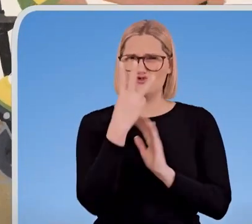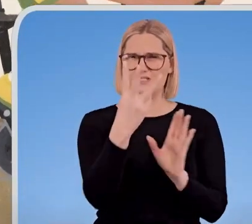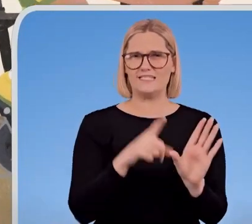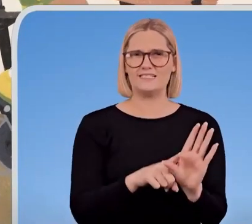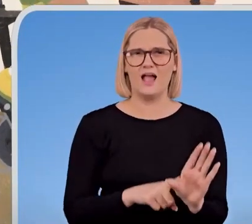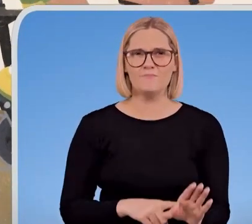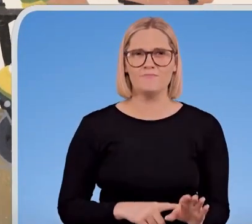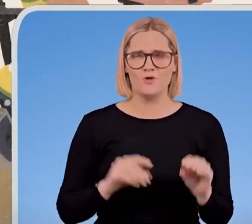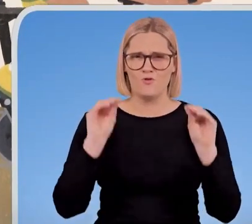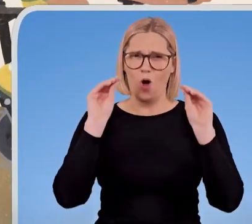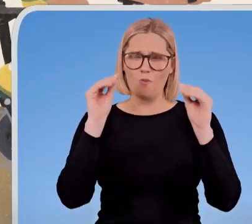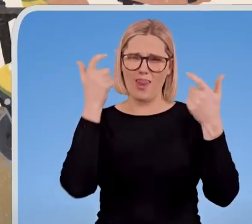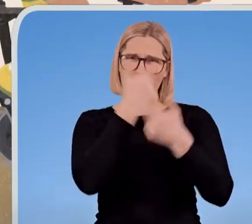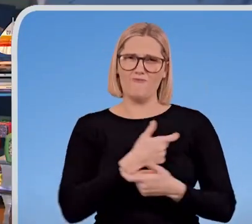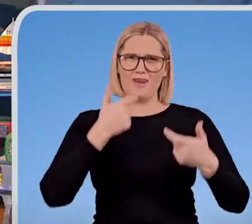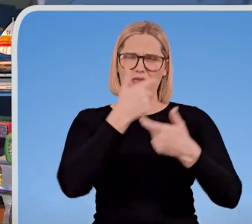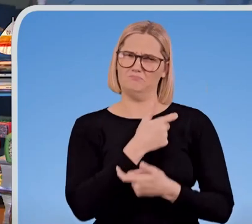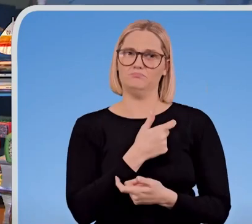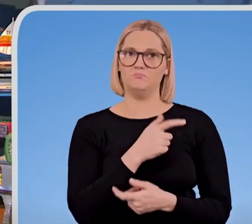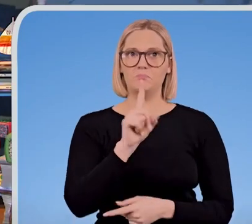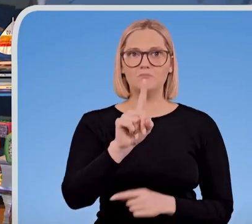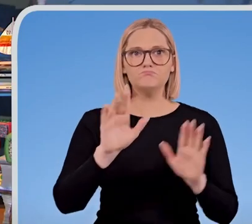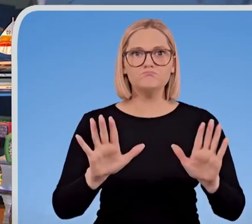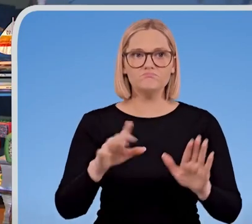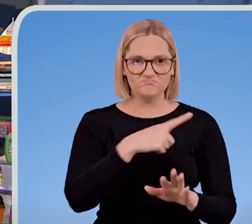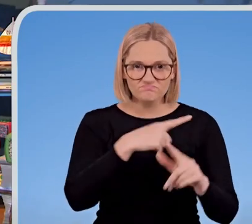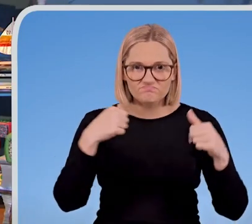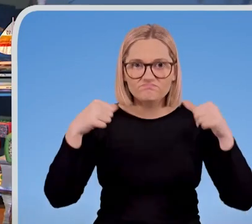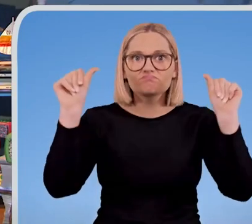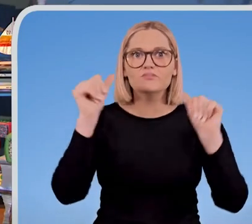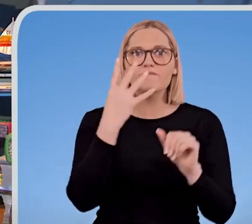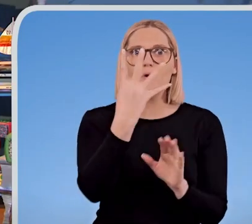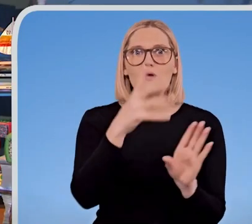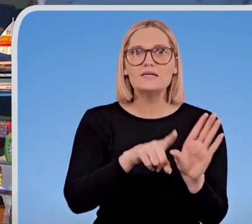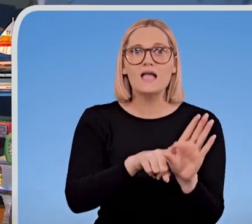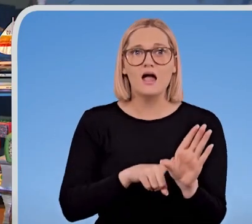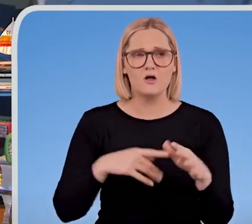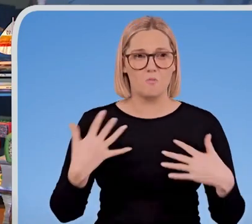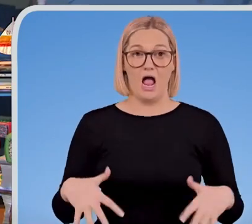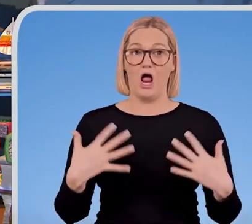Matt did it in four. Four years? Impressive. Good one, Matt.